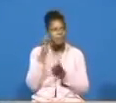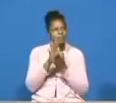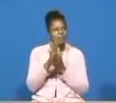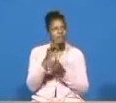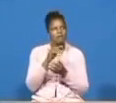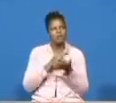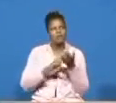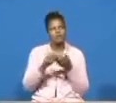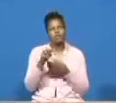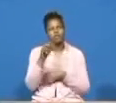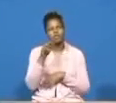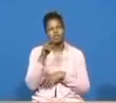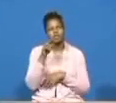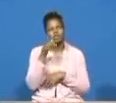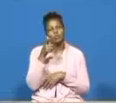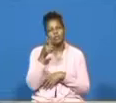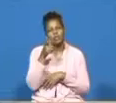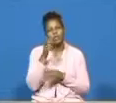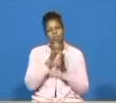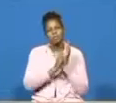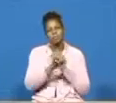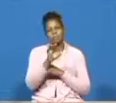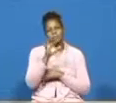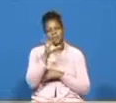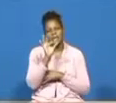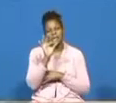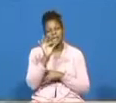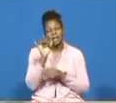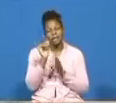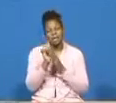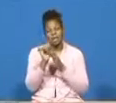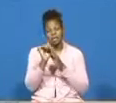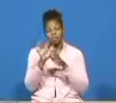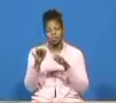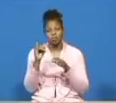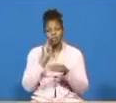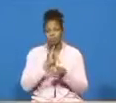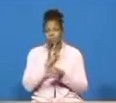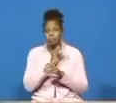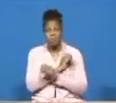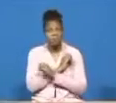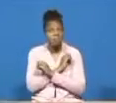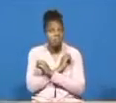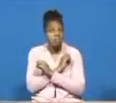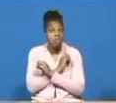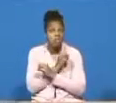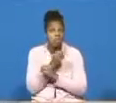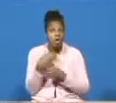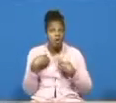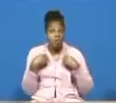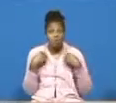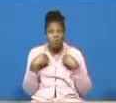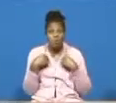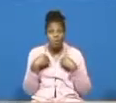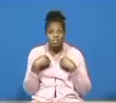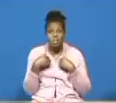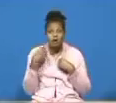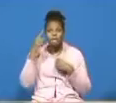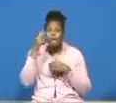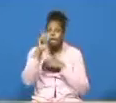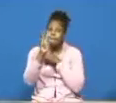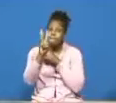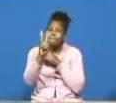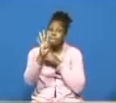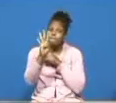of nemiah chapter 9 that of the children of israel not one of them clothes had worn